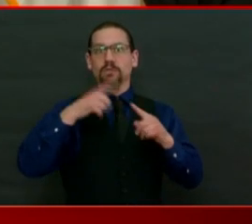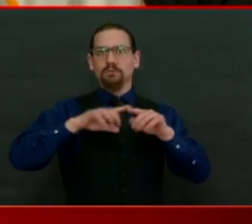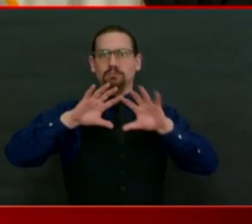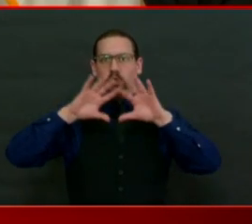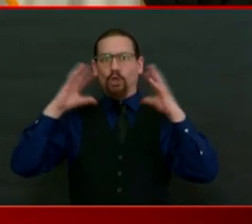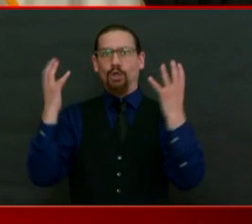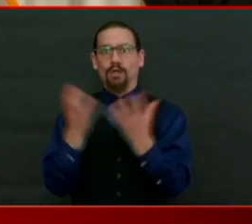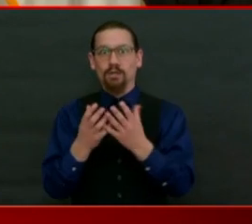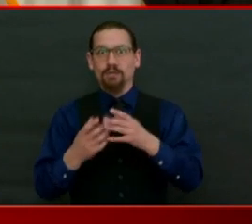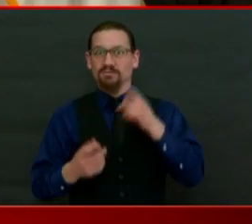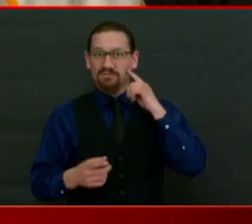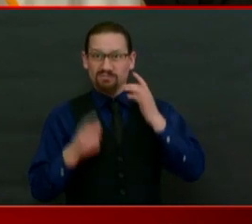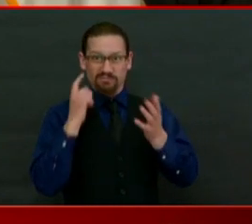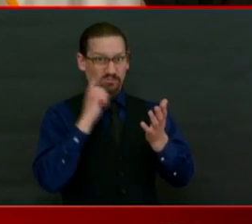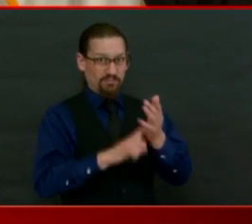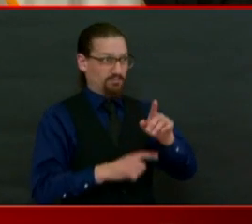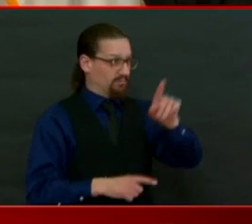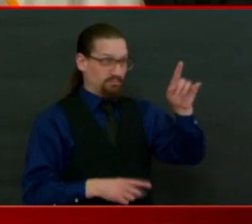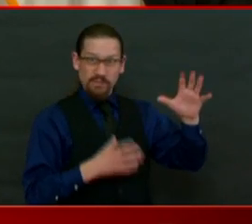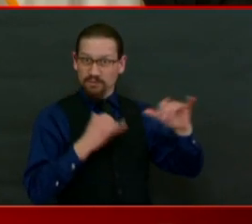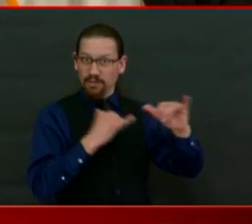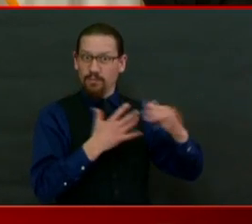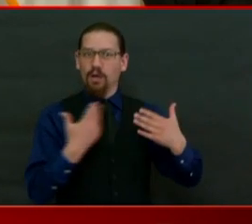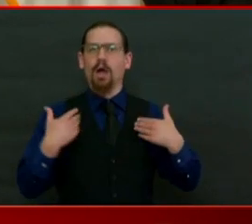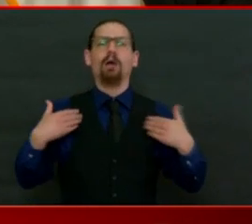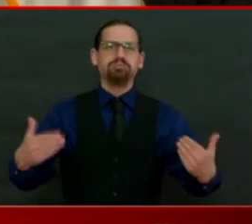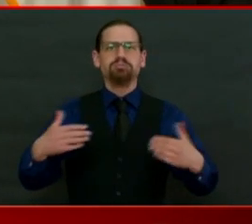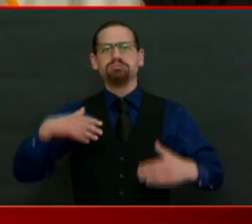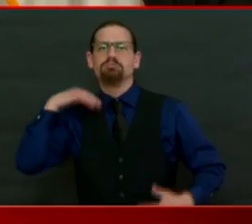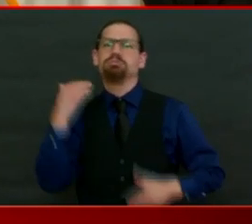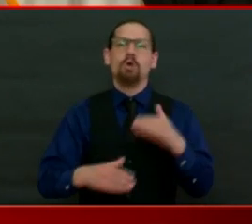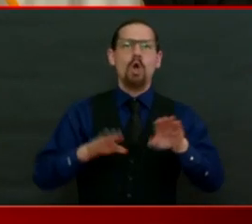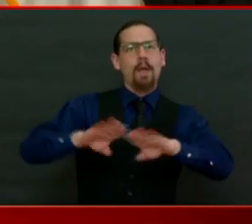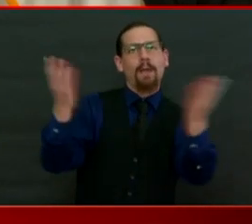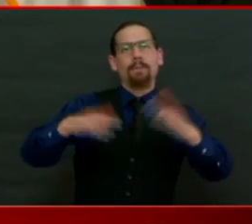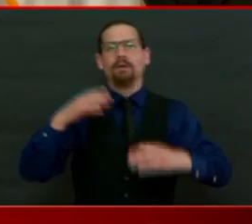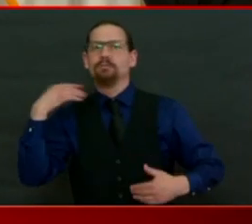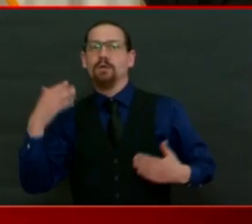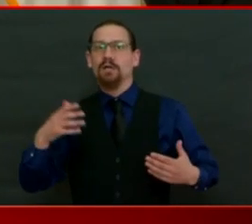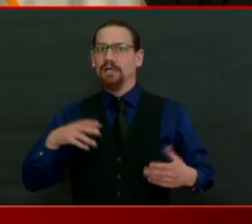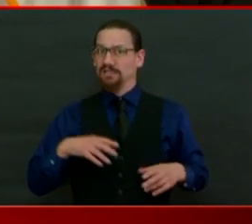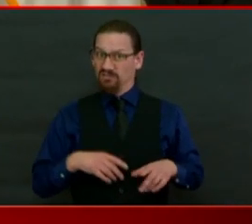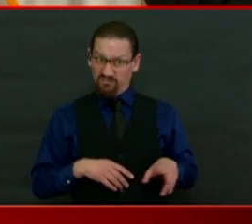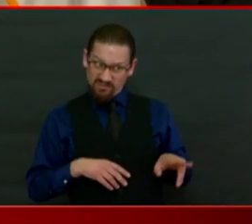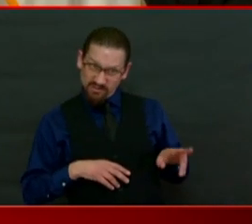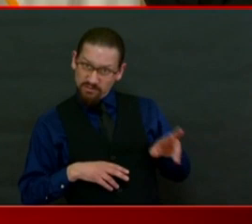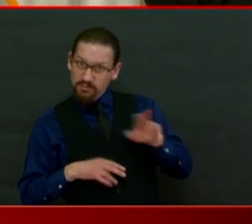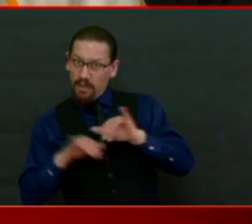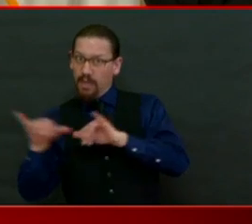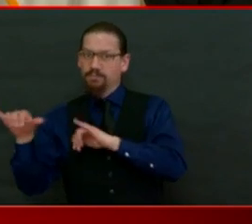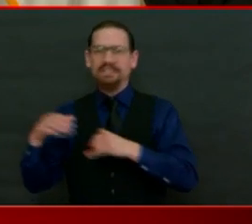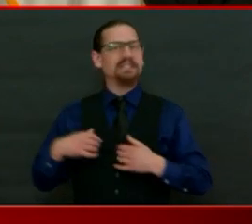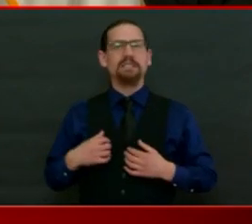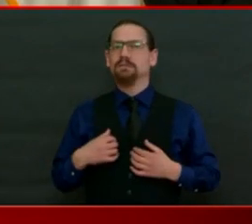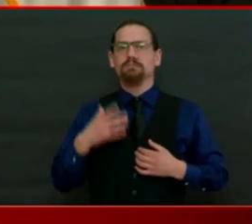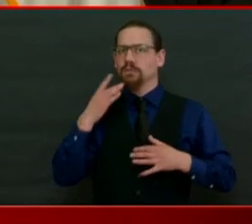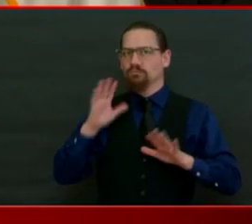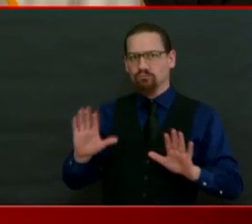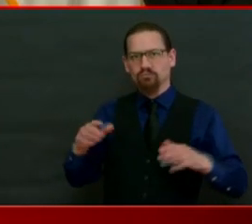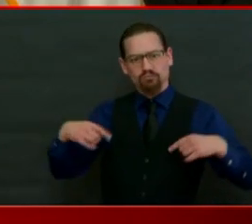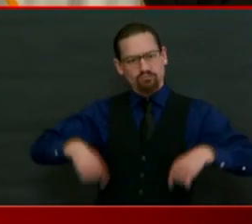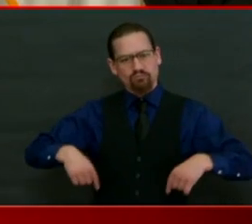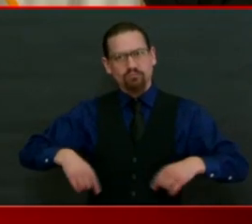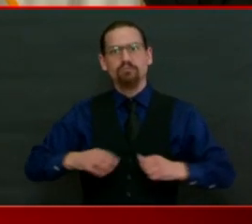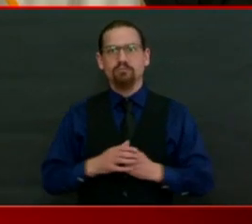ready. This Monday, I laid out very clearly six metrics, six benchmarks that have to be in place.